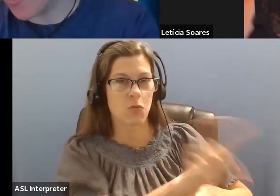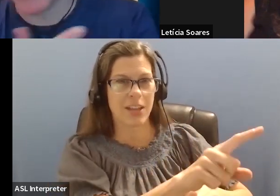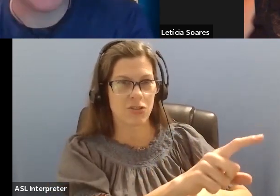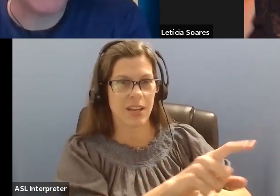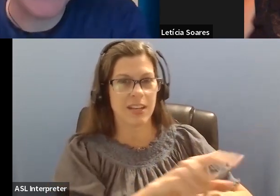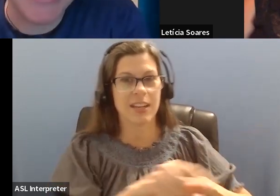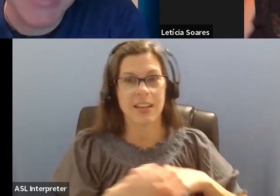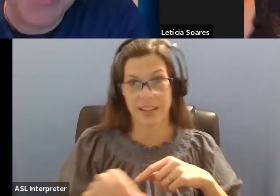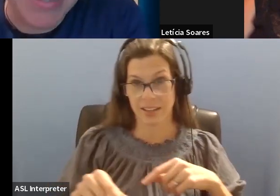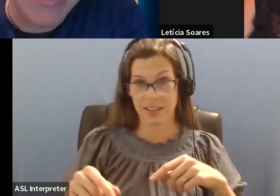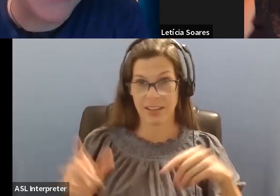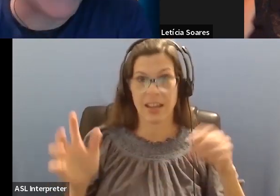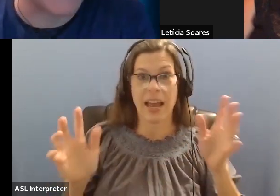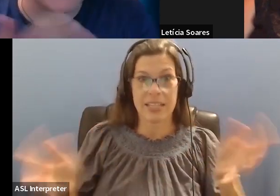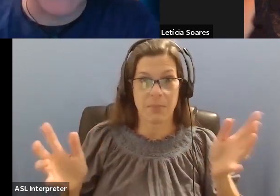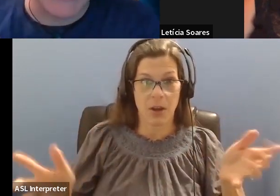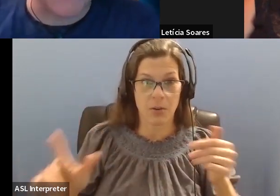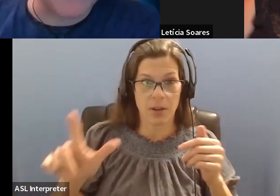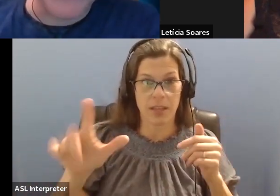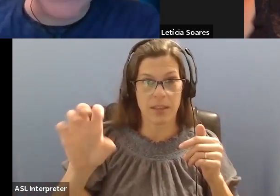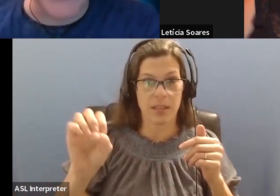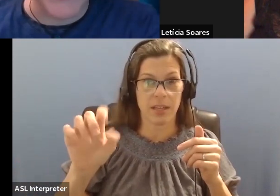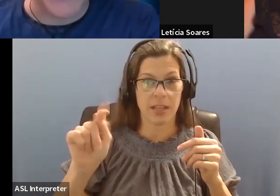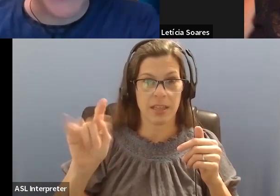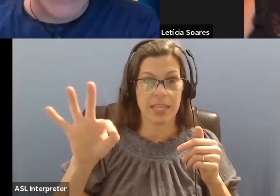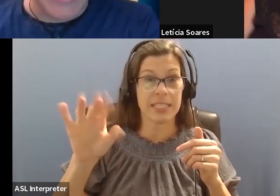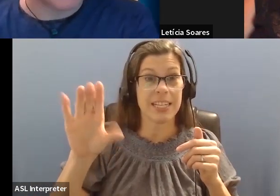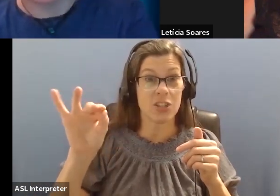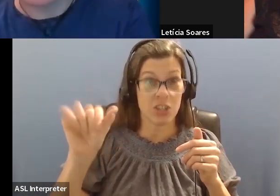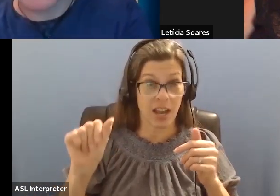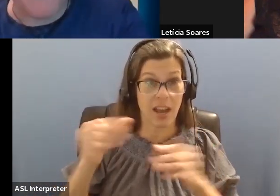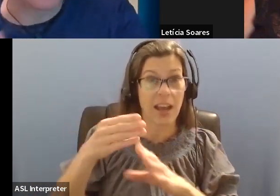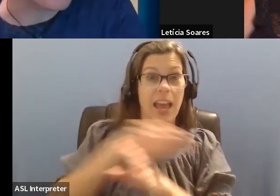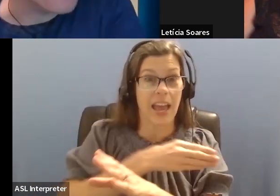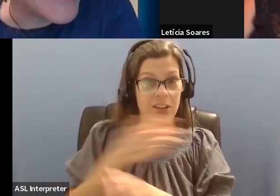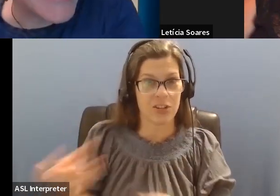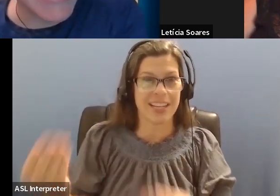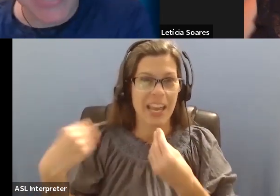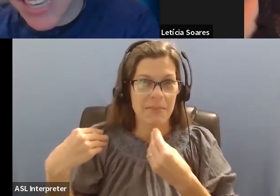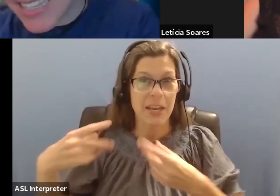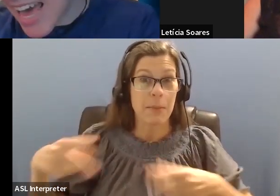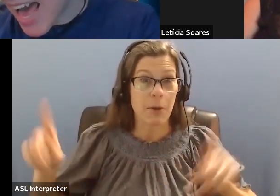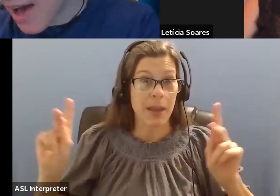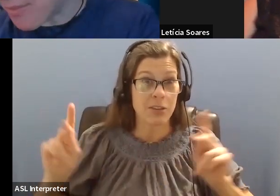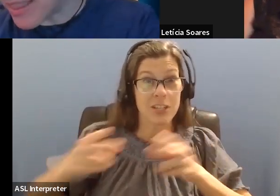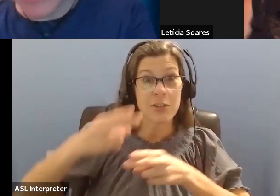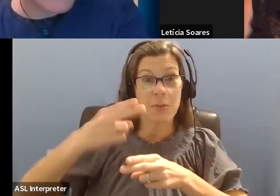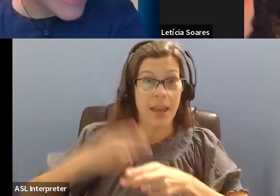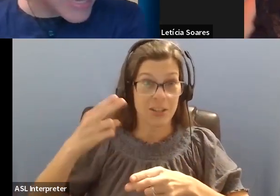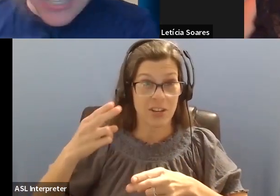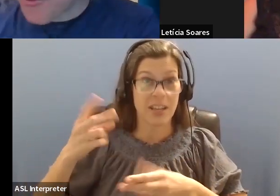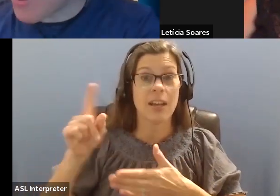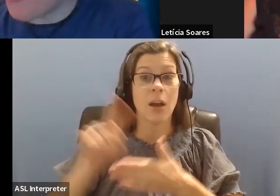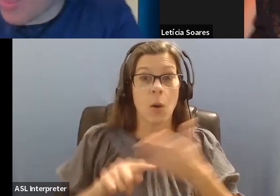you all know, folks, I spoke to Leticia about these ahead of time and she gave me permission to, um, ask them or, or mention these things. Um, but